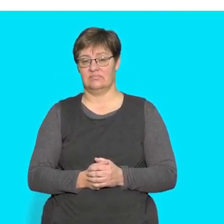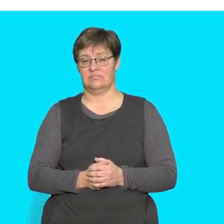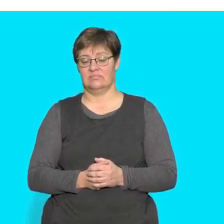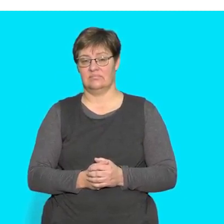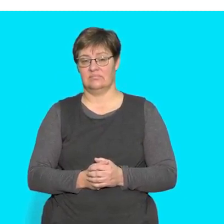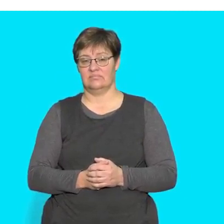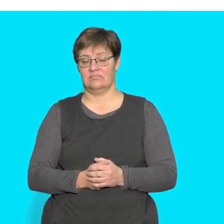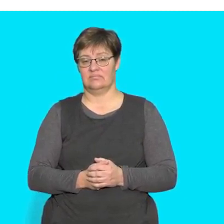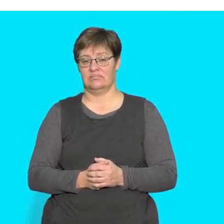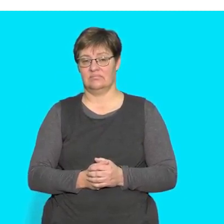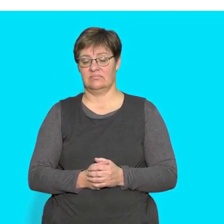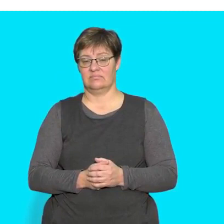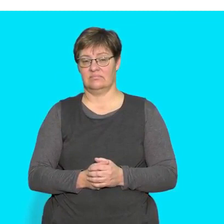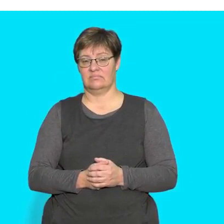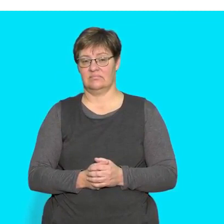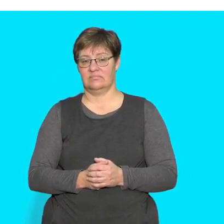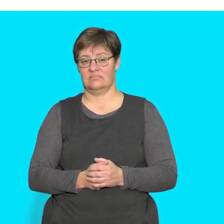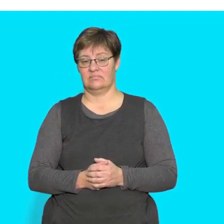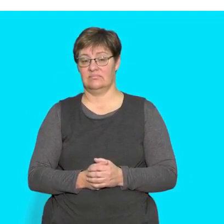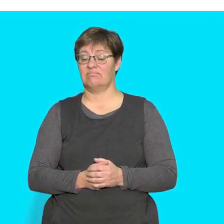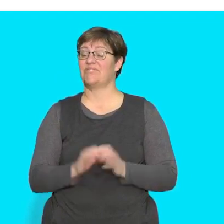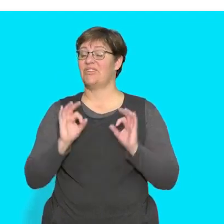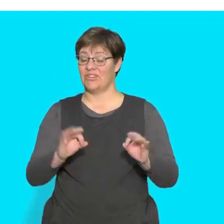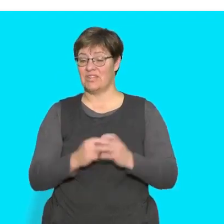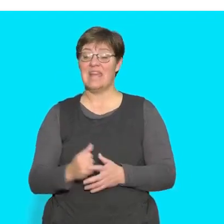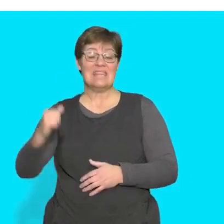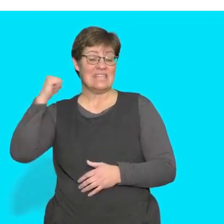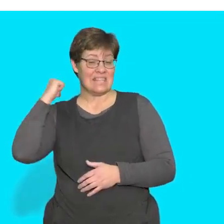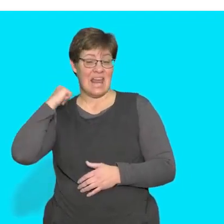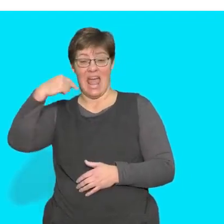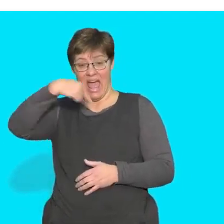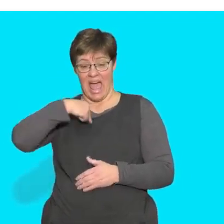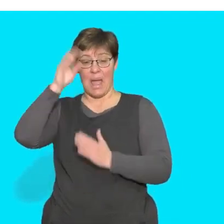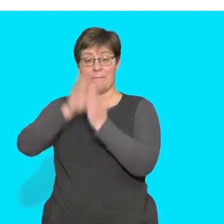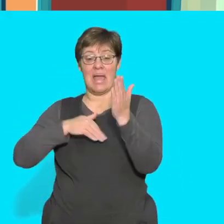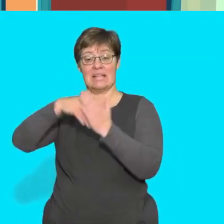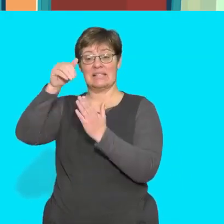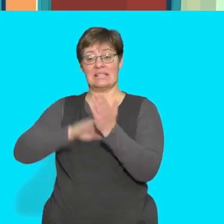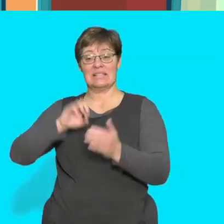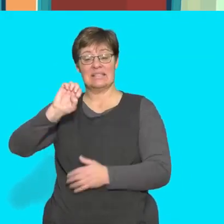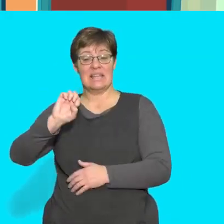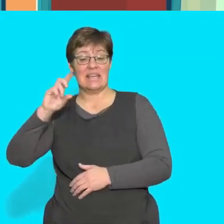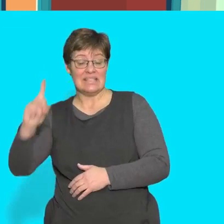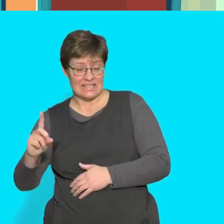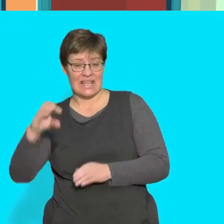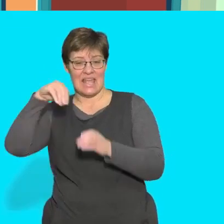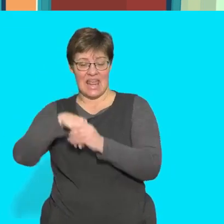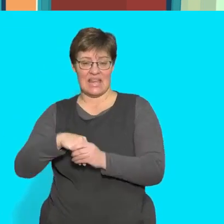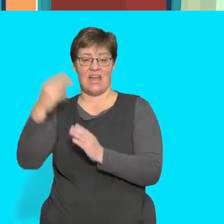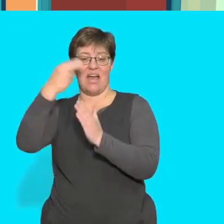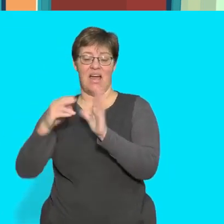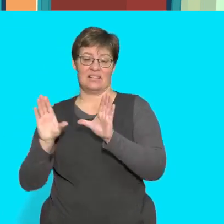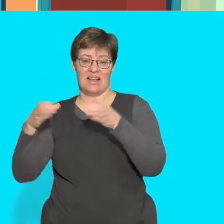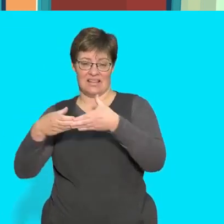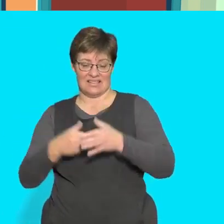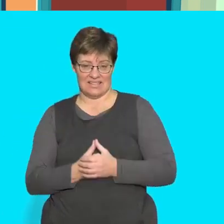yesterday good yesterday i painted in art class now try changing